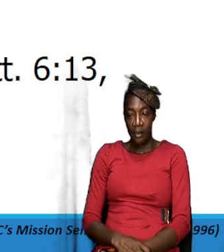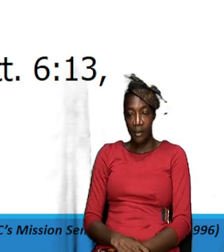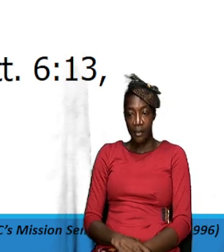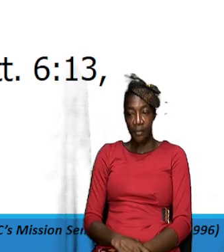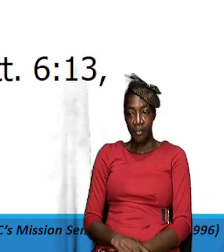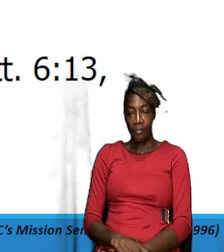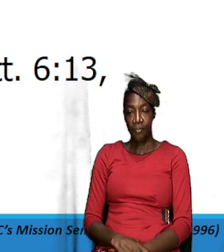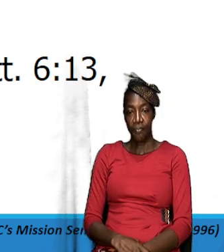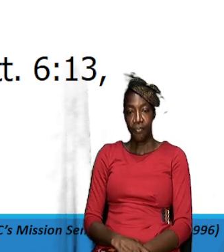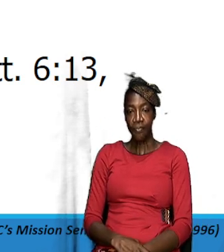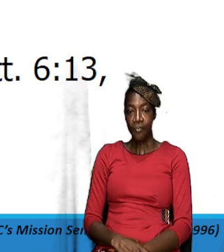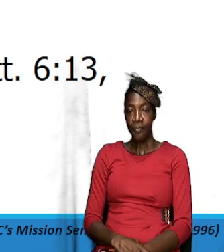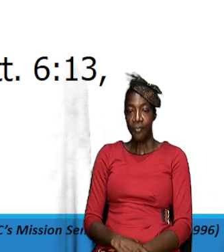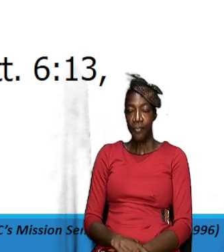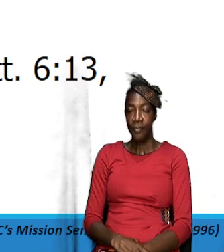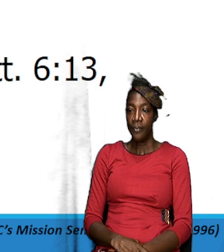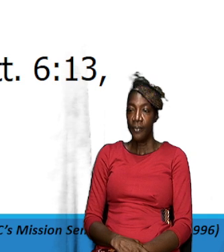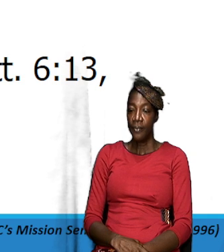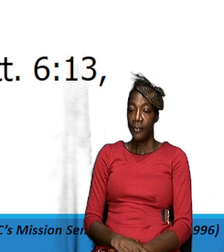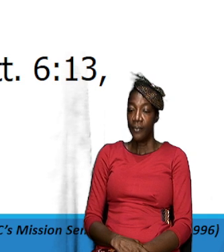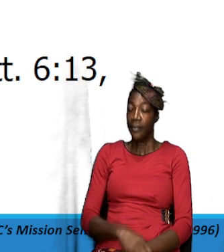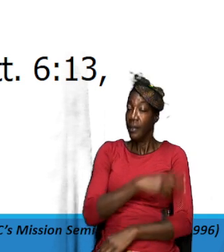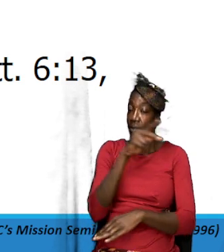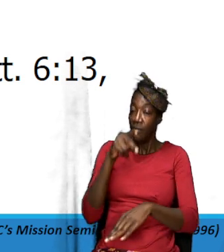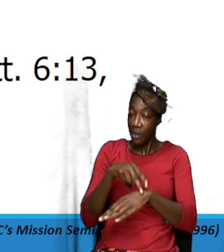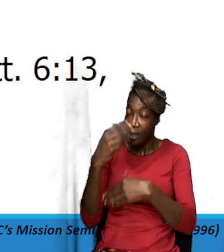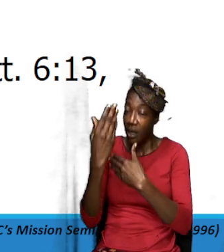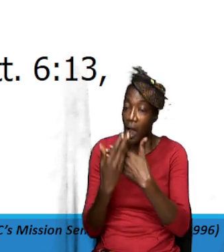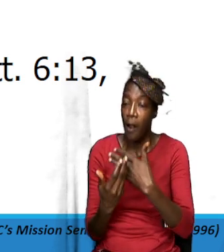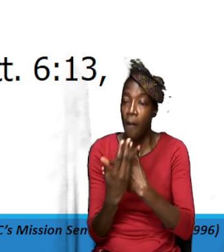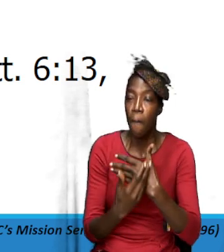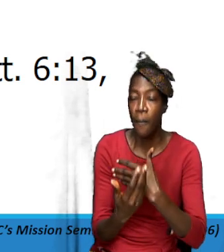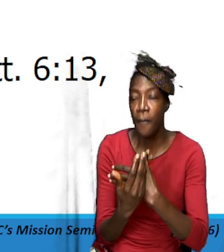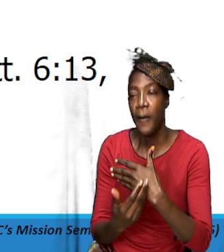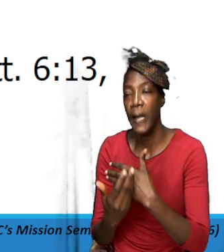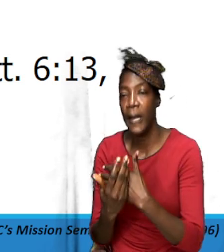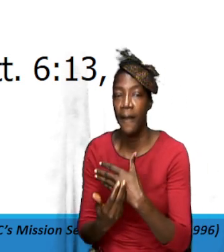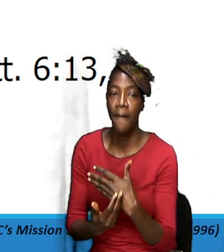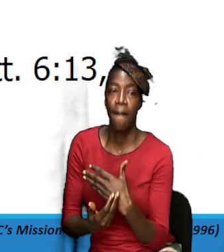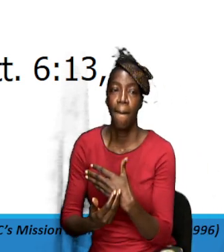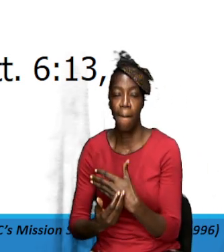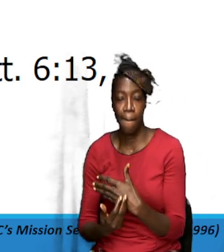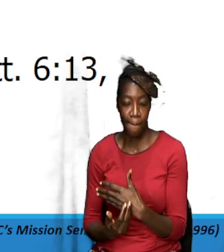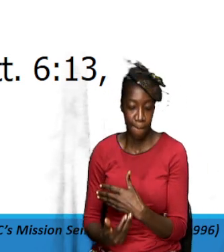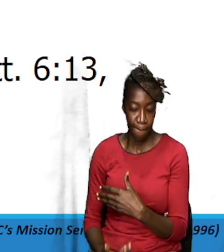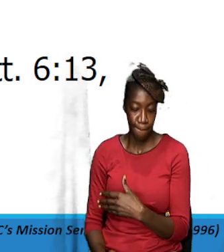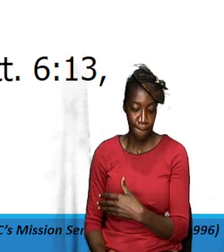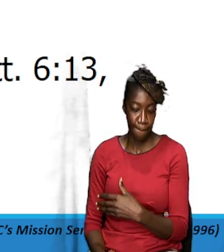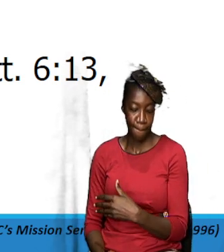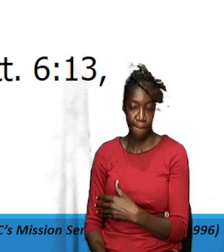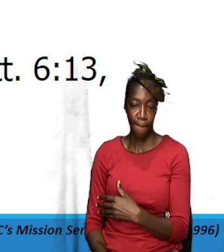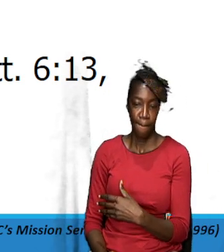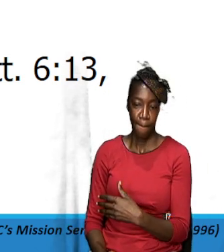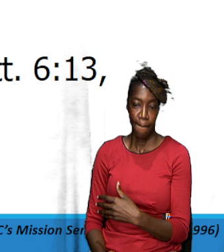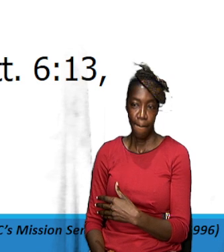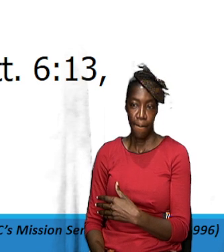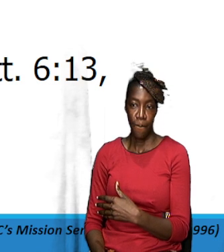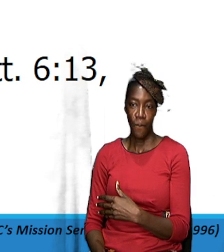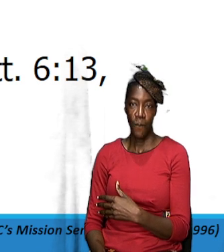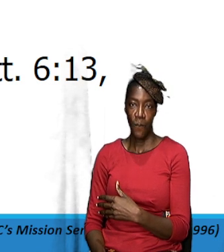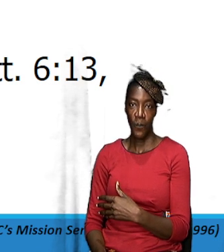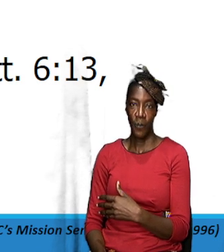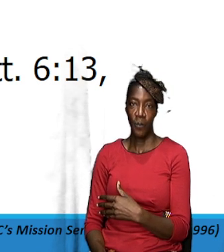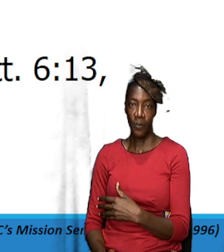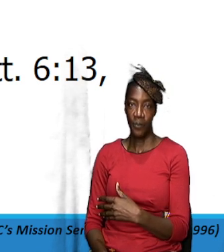talking about physical bread here primarily or firstly we are talking about our spiritual